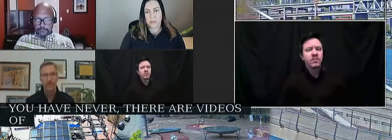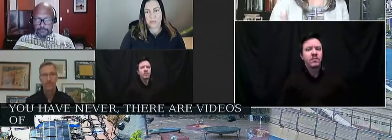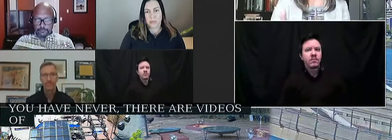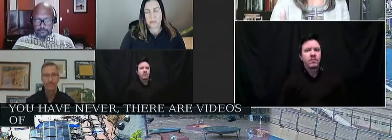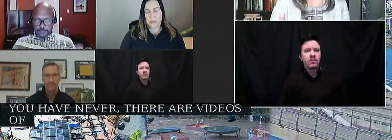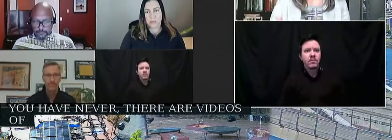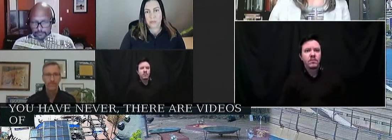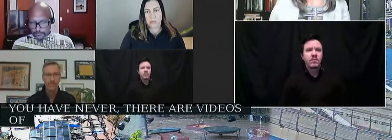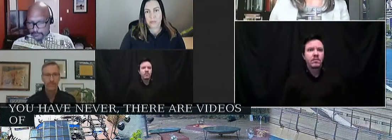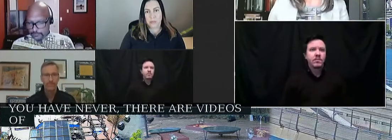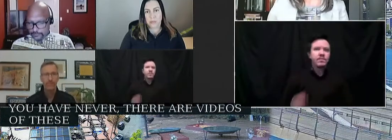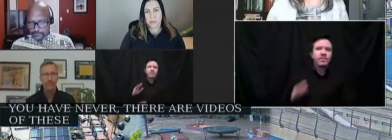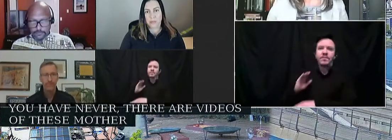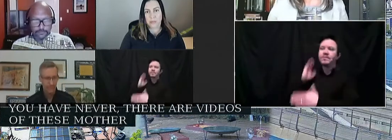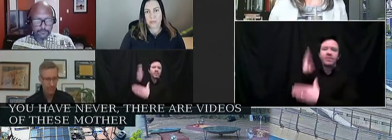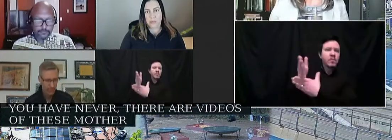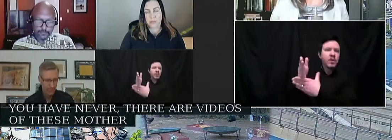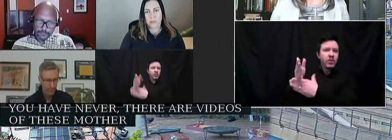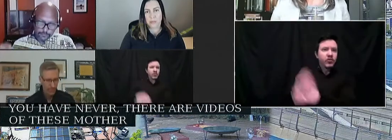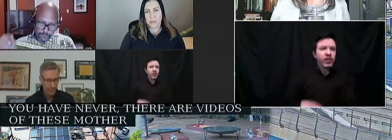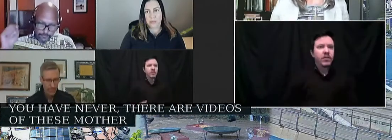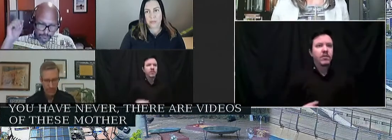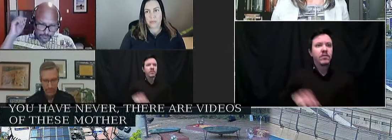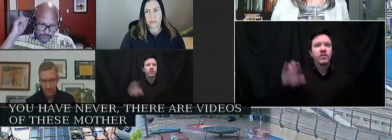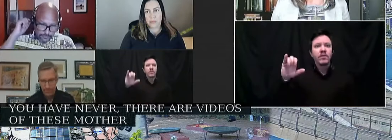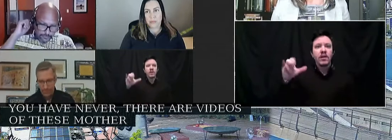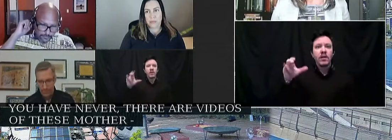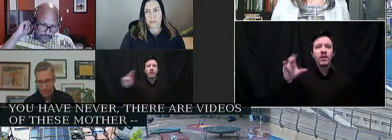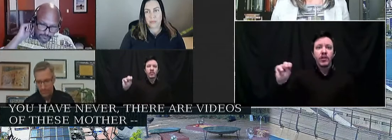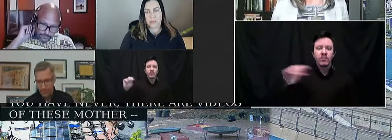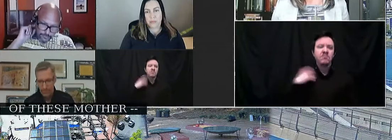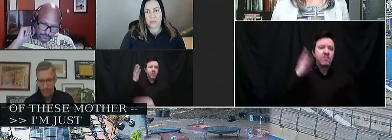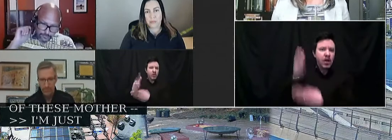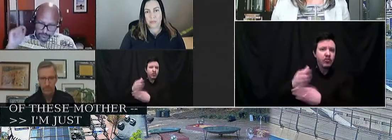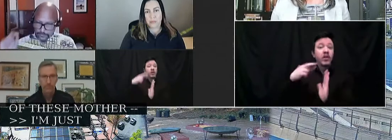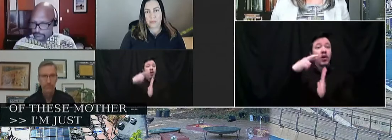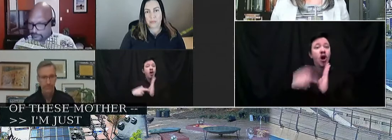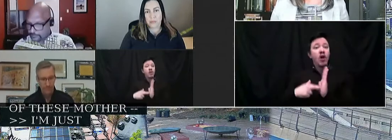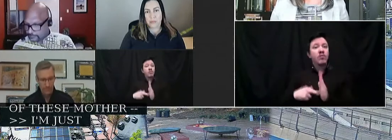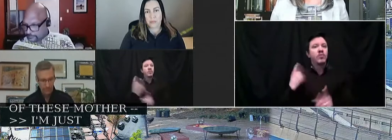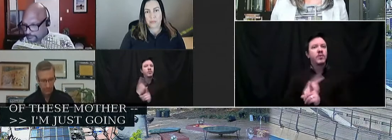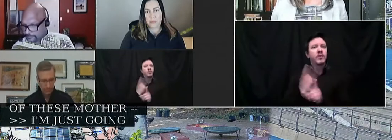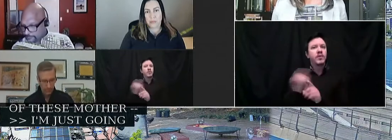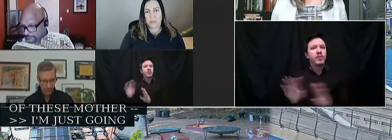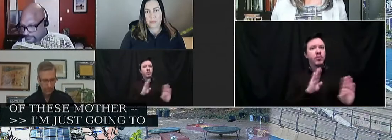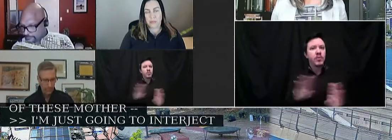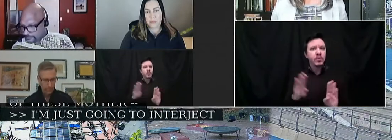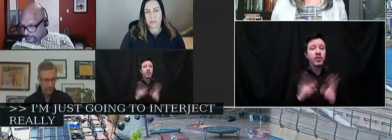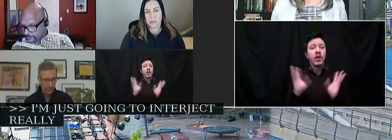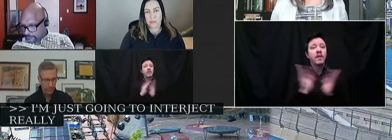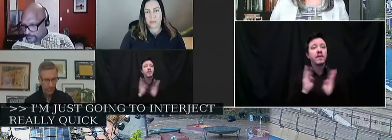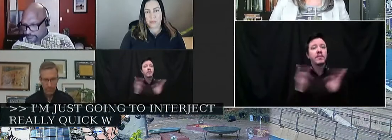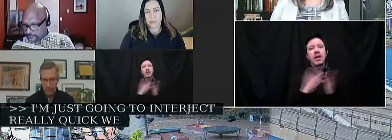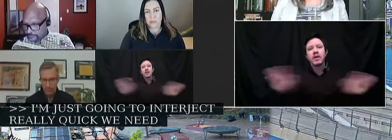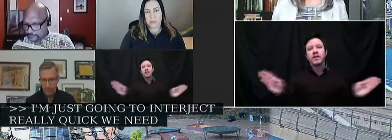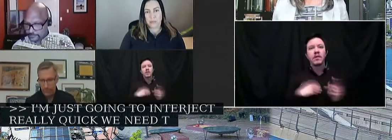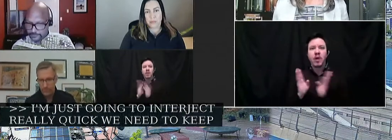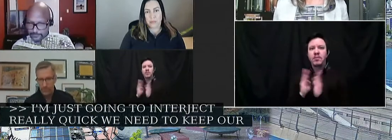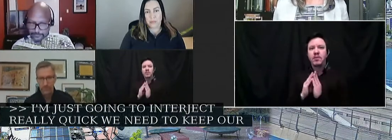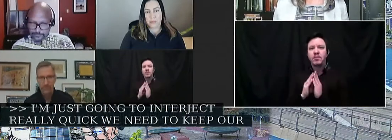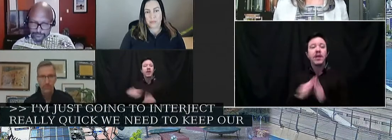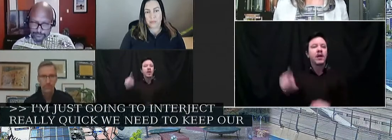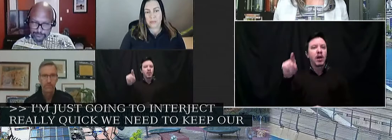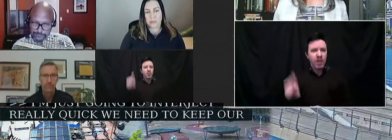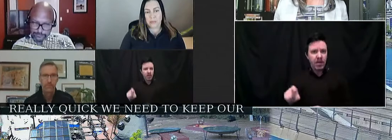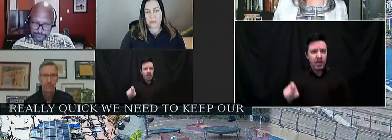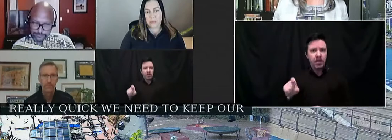Okay, I'm just going to interject really quick. We need to keep our rules of conduct. This meeting is a public meeting and we need it to